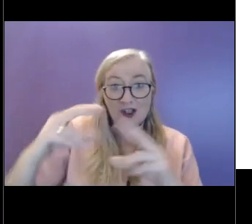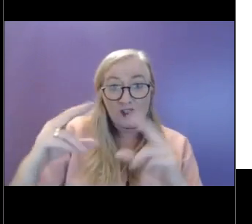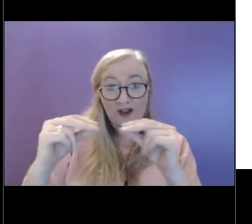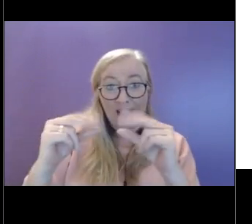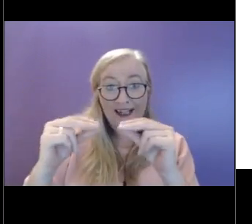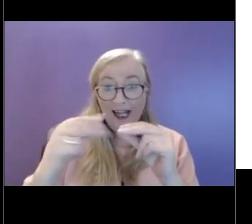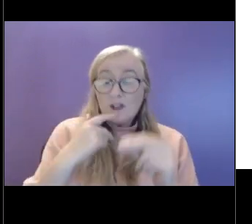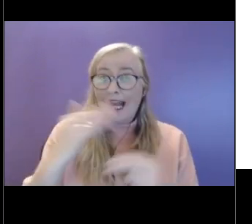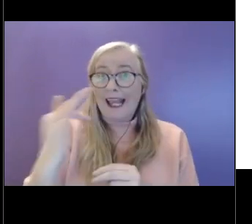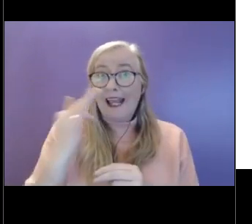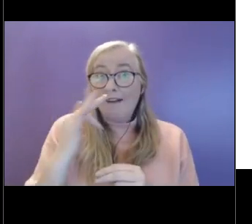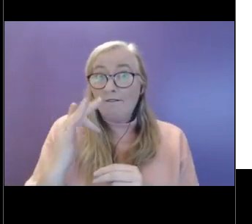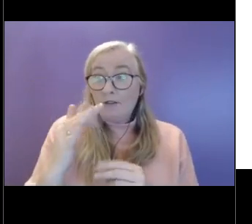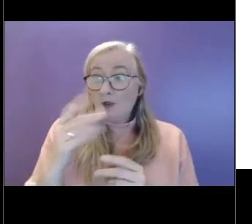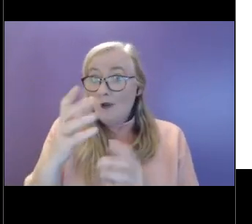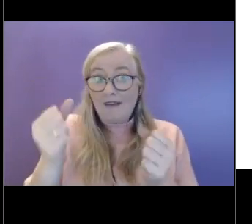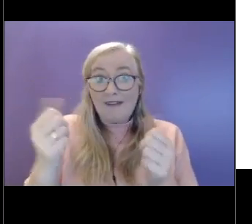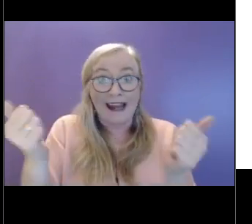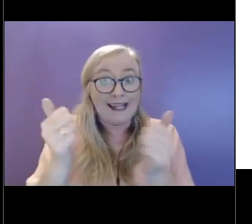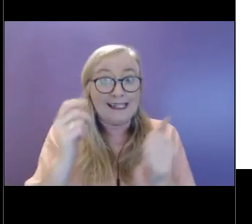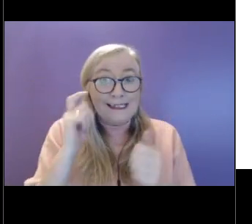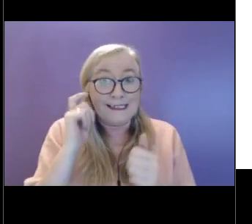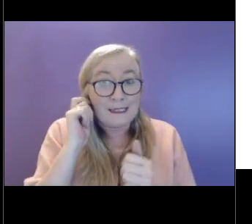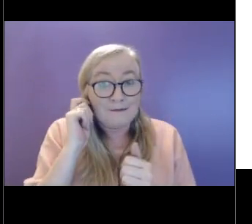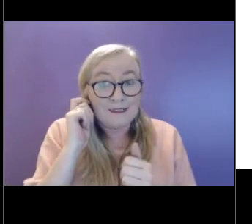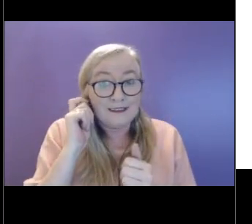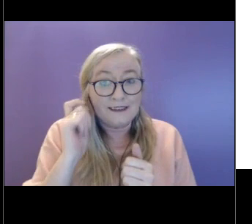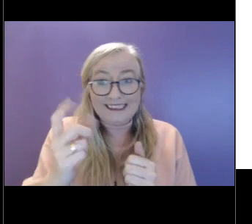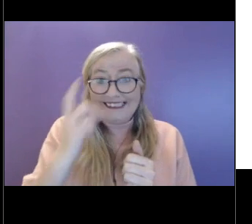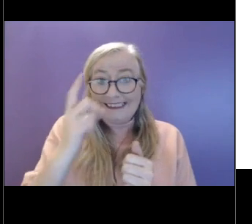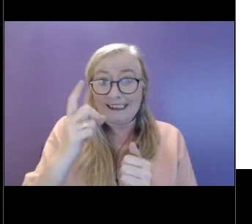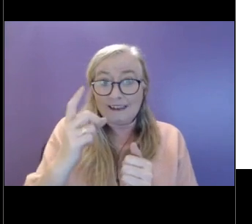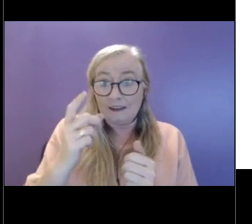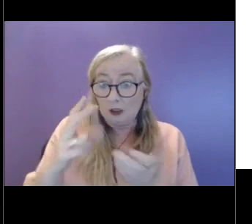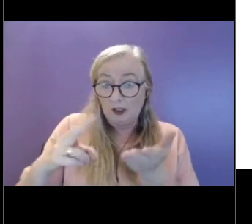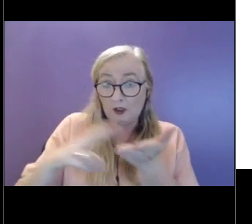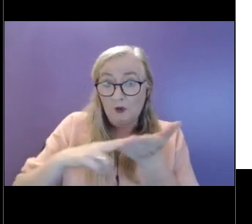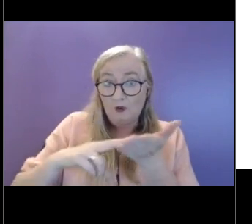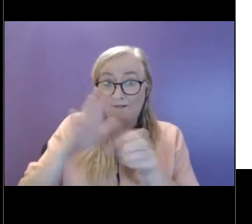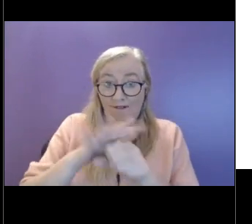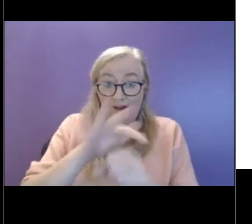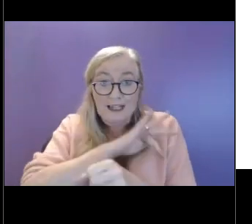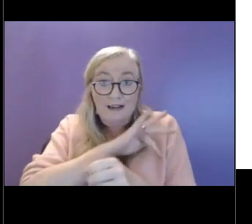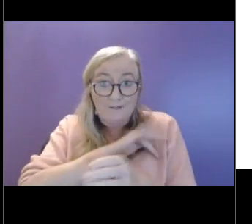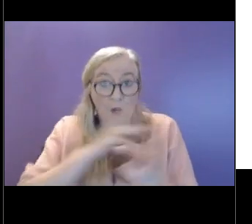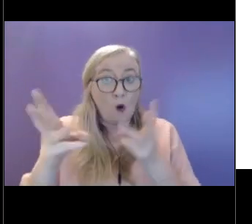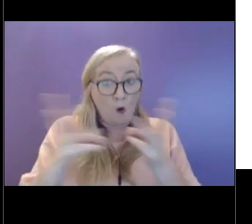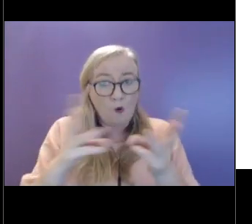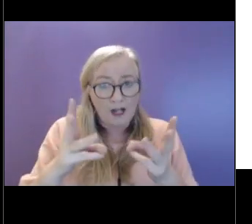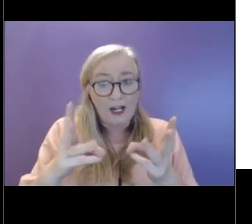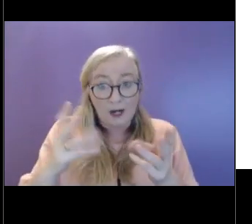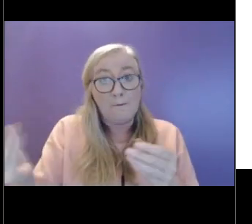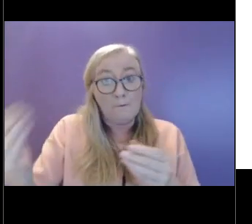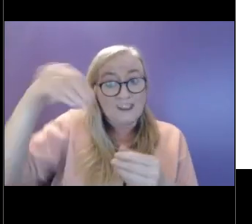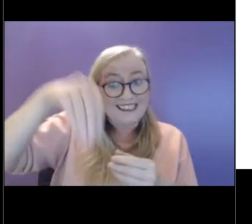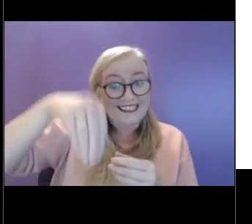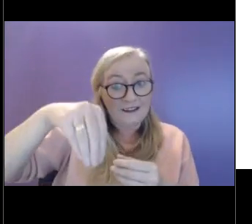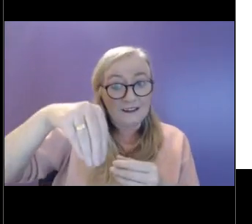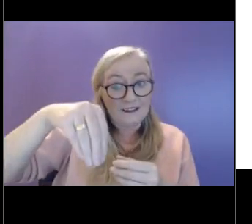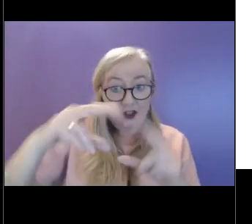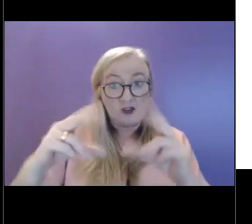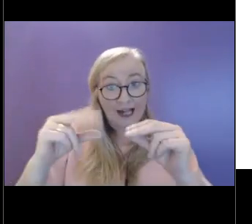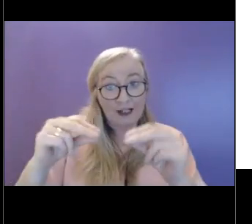feel have worked for you, then please do share those with us and we can let everybody else have those after.